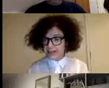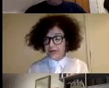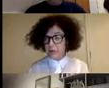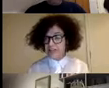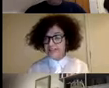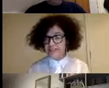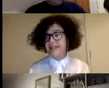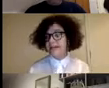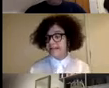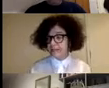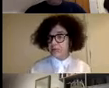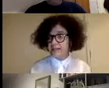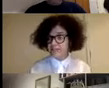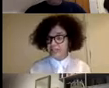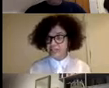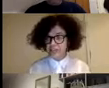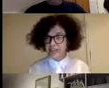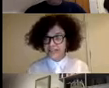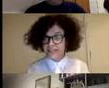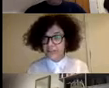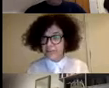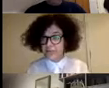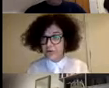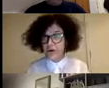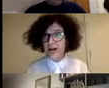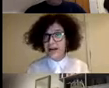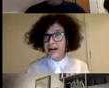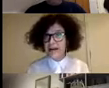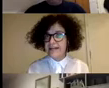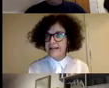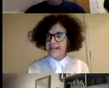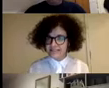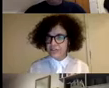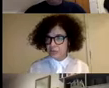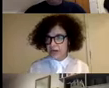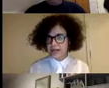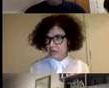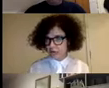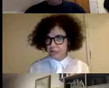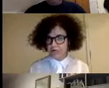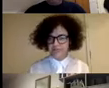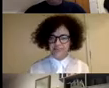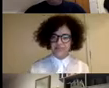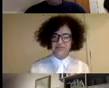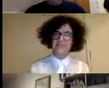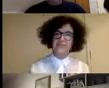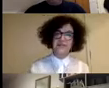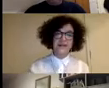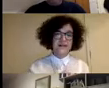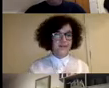equality and equal education, SDG 4, and SDG 1, no poverty.